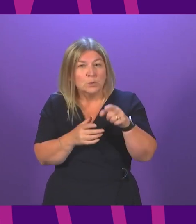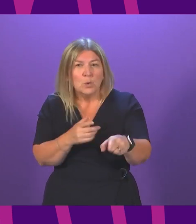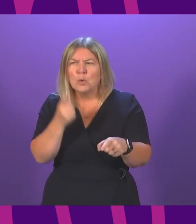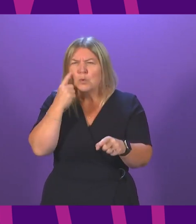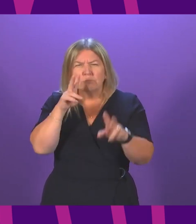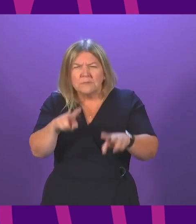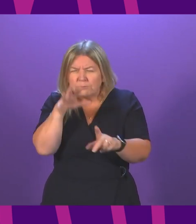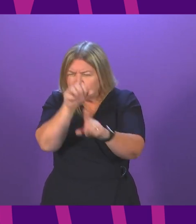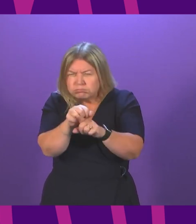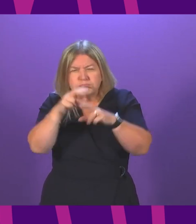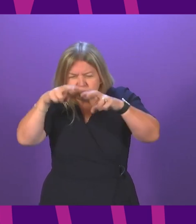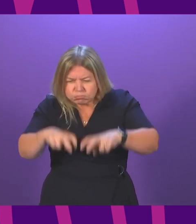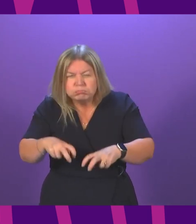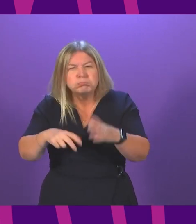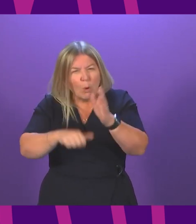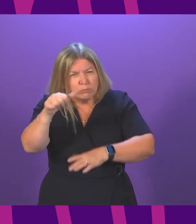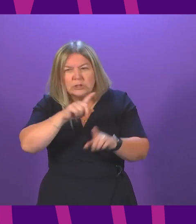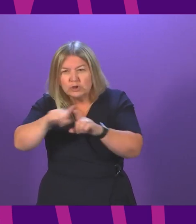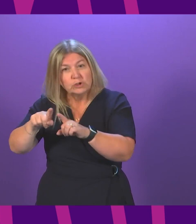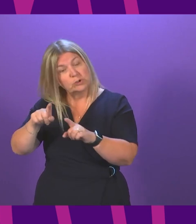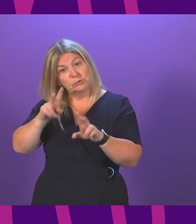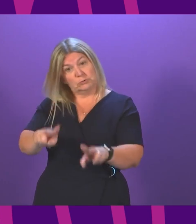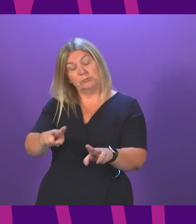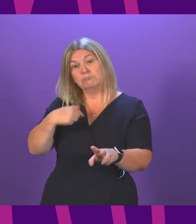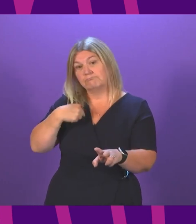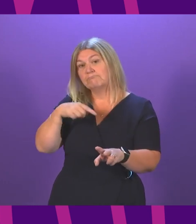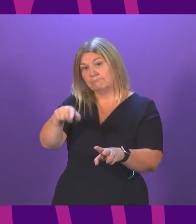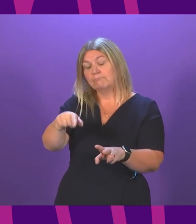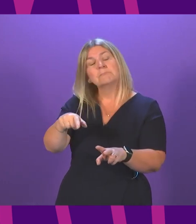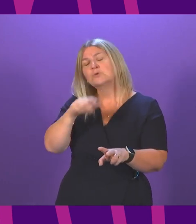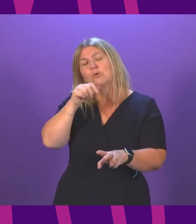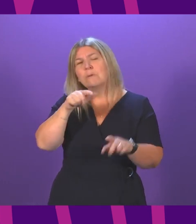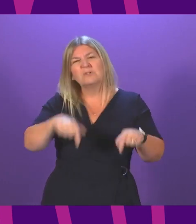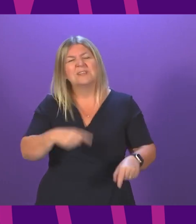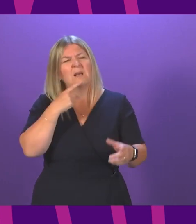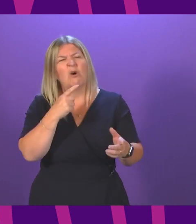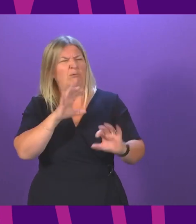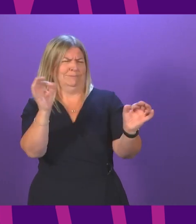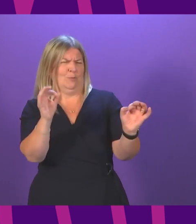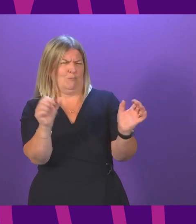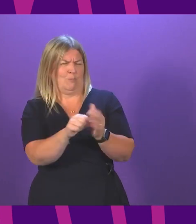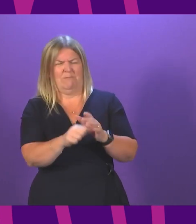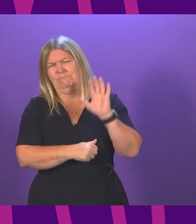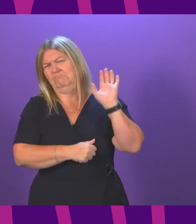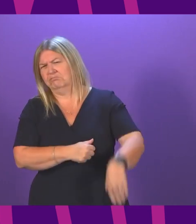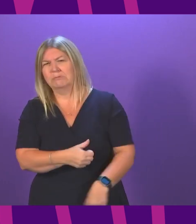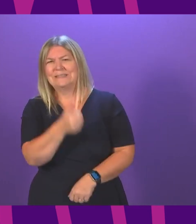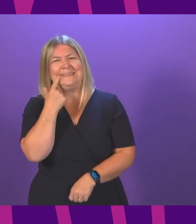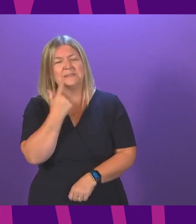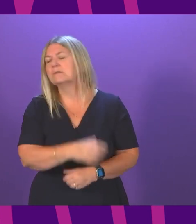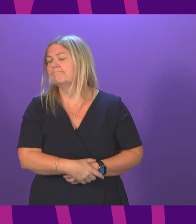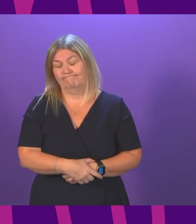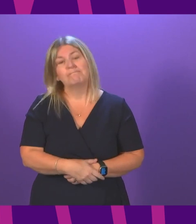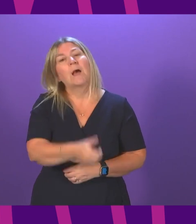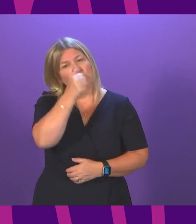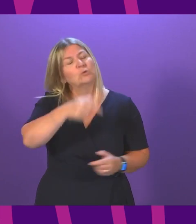are done. I will not stand here and in any way underplay the challenge. The support for the national health service through record